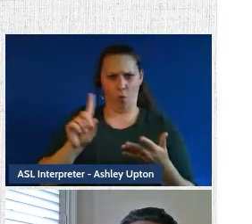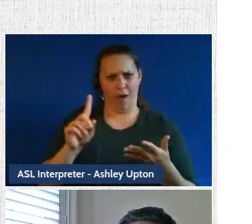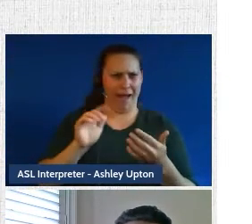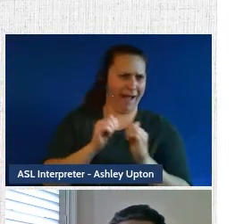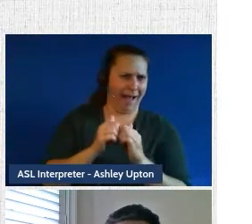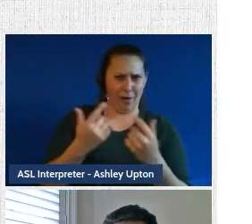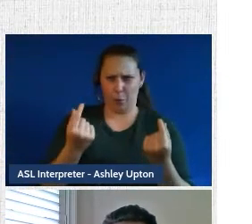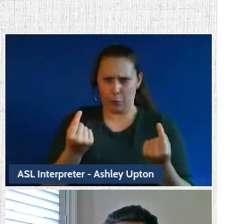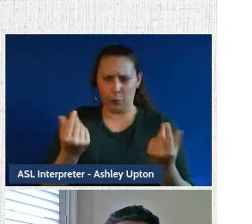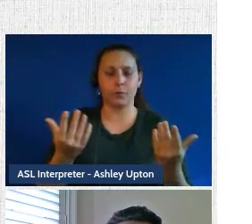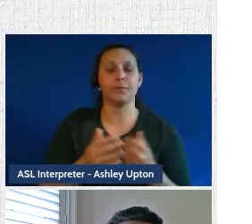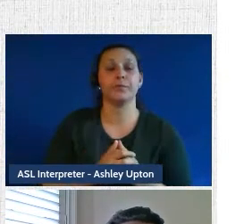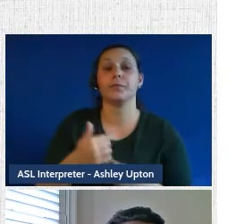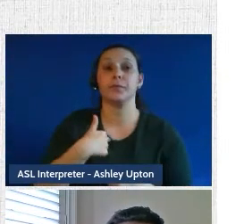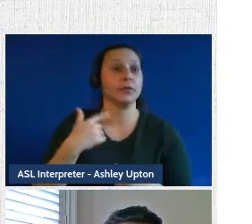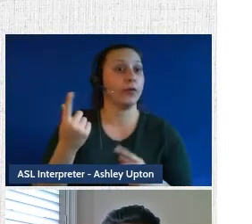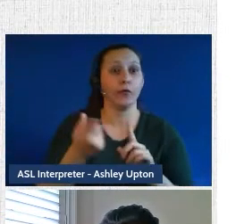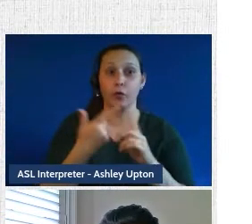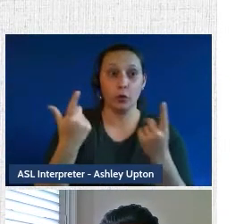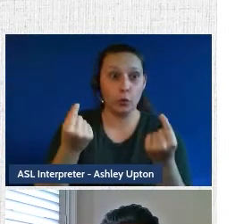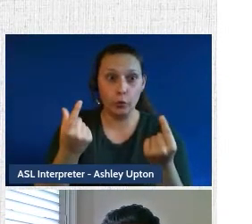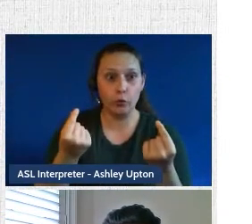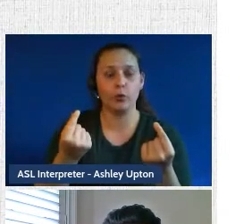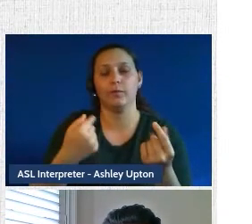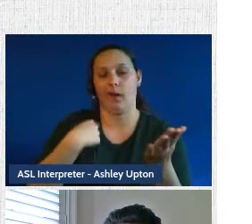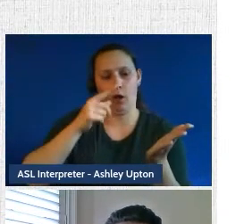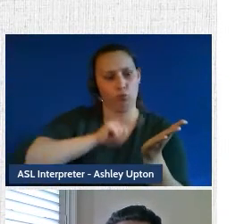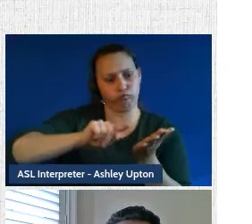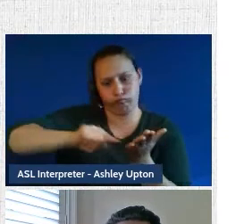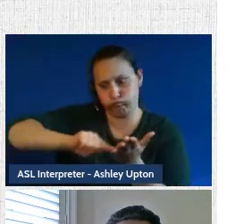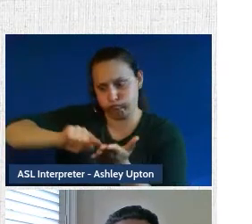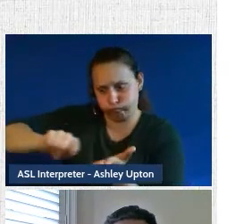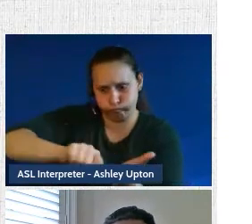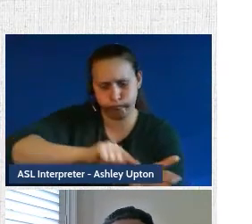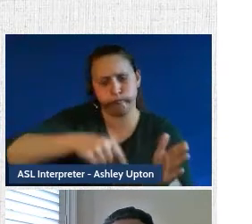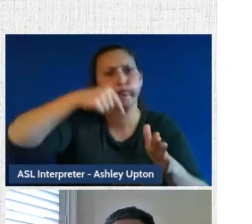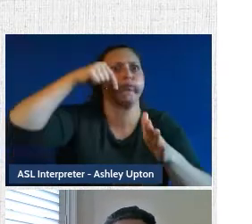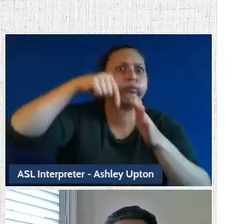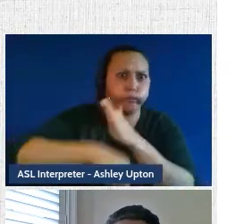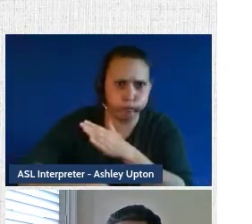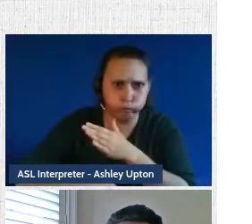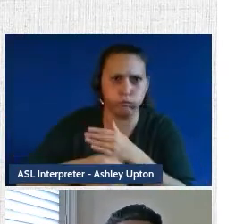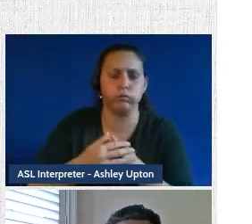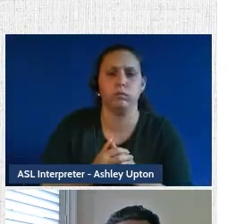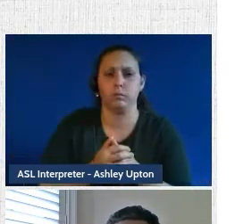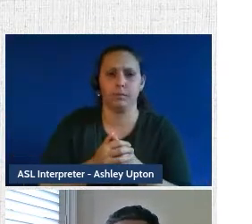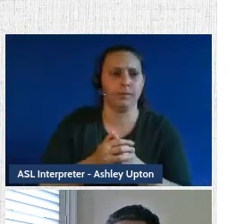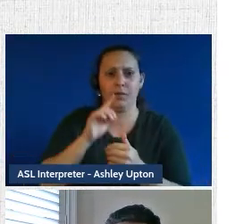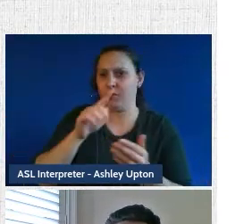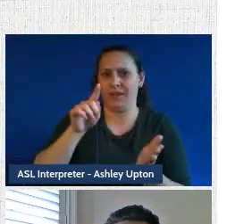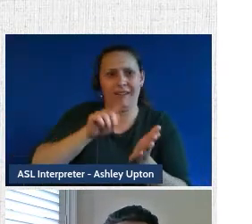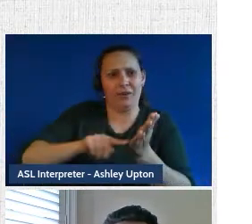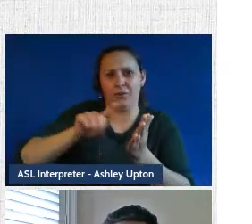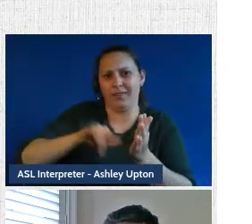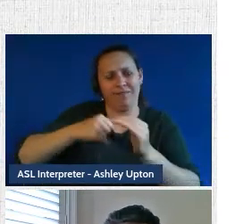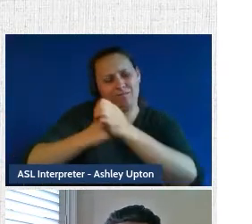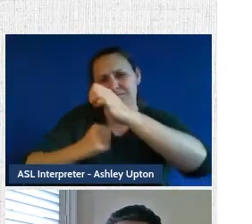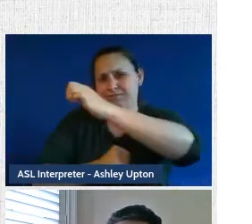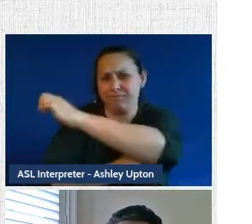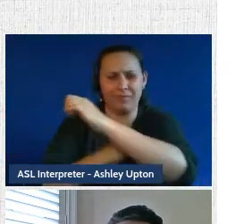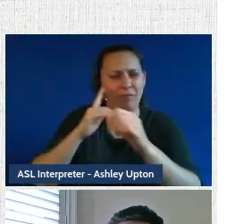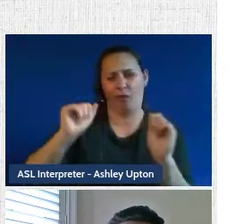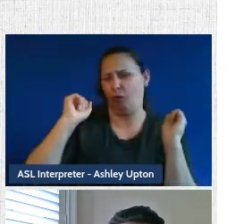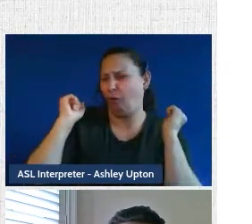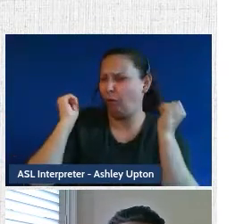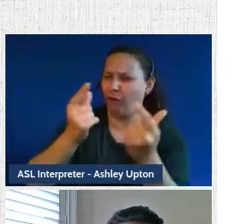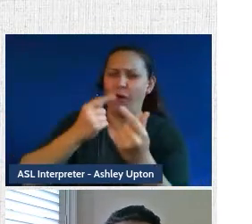And so what I did first was I conducted a tremendous amount of research, which, you know, research really is grounded in everything that our legal researchers and our